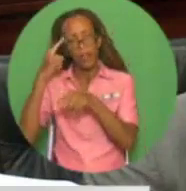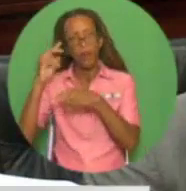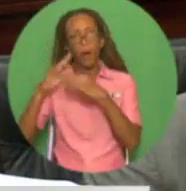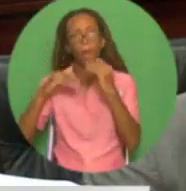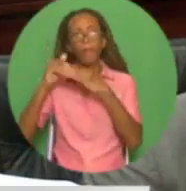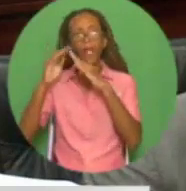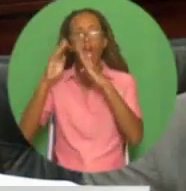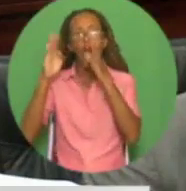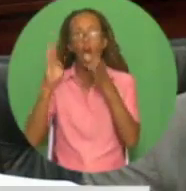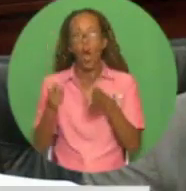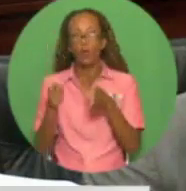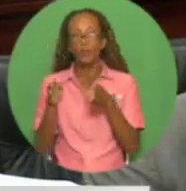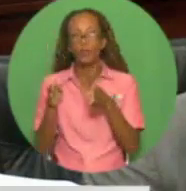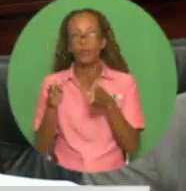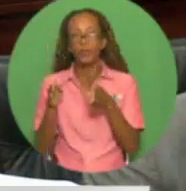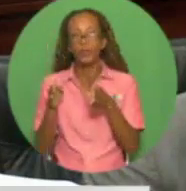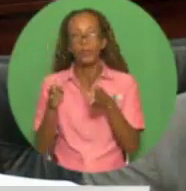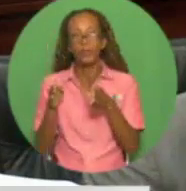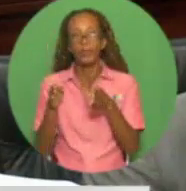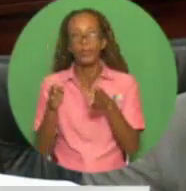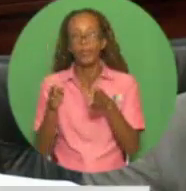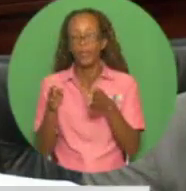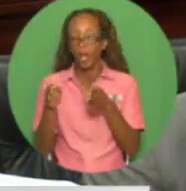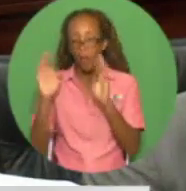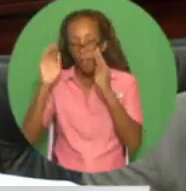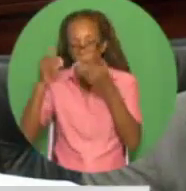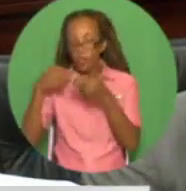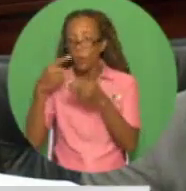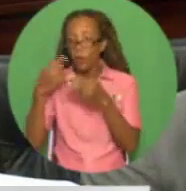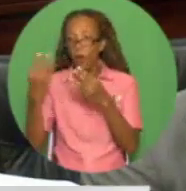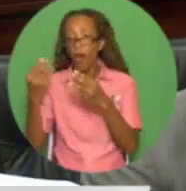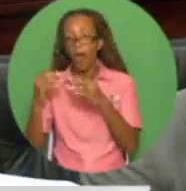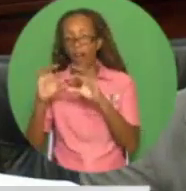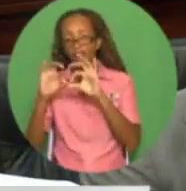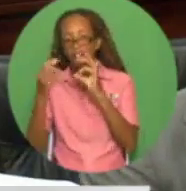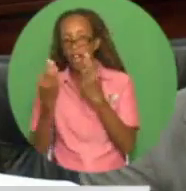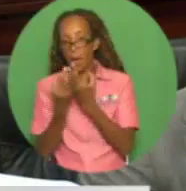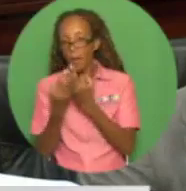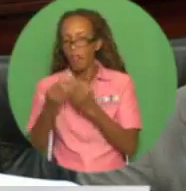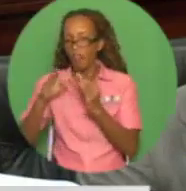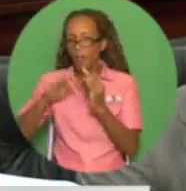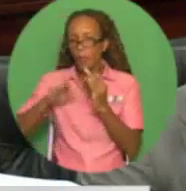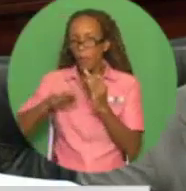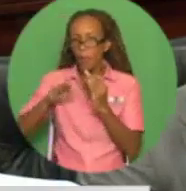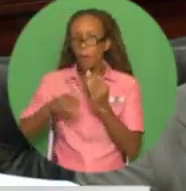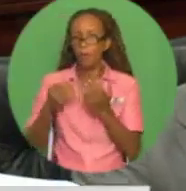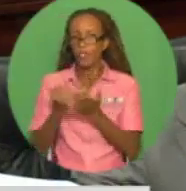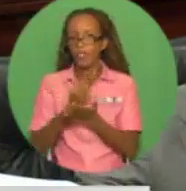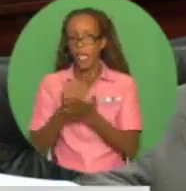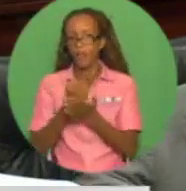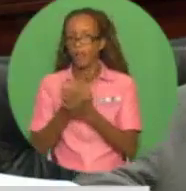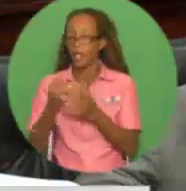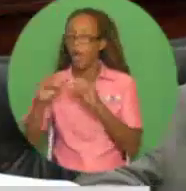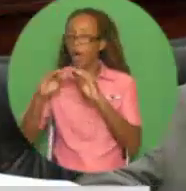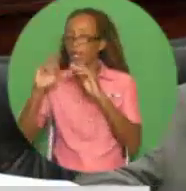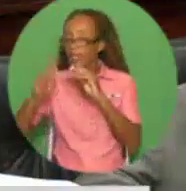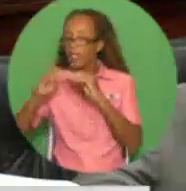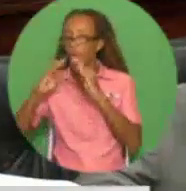housing program, which is targeting low-income families having access to decent and comfortable dwellings.